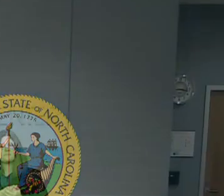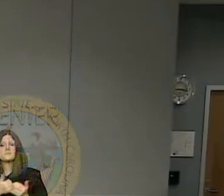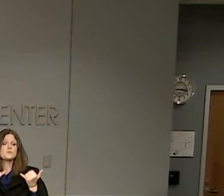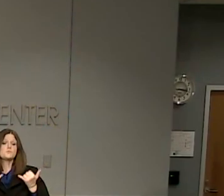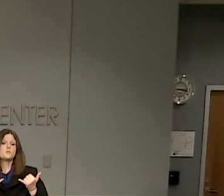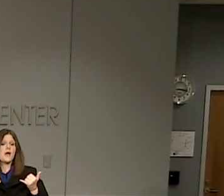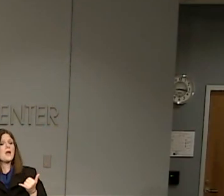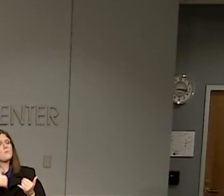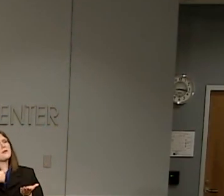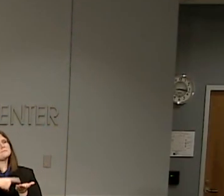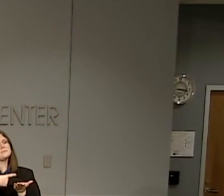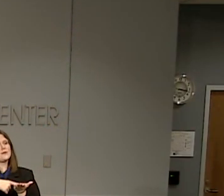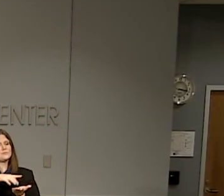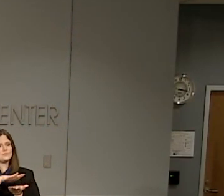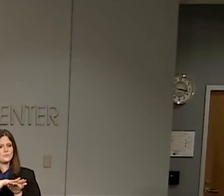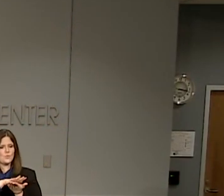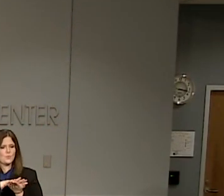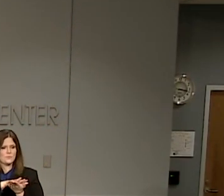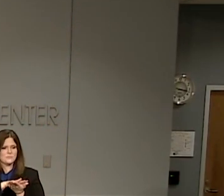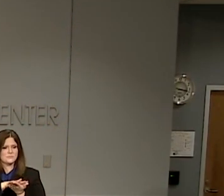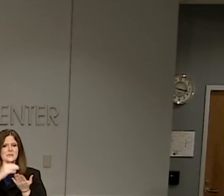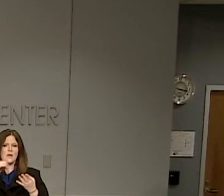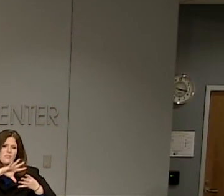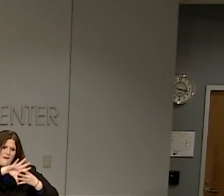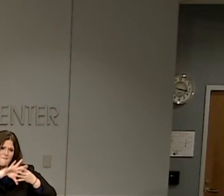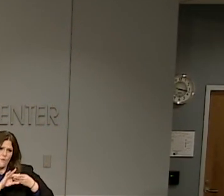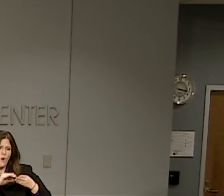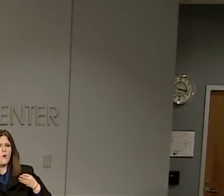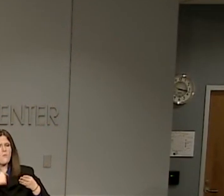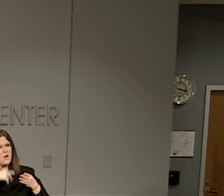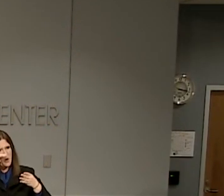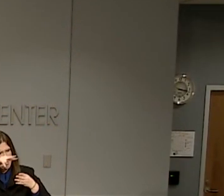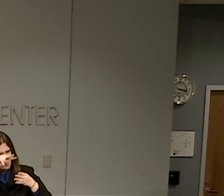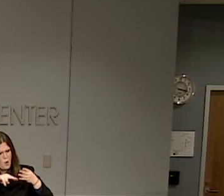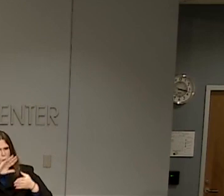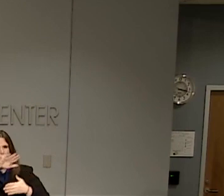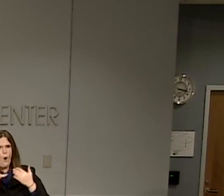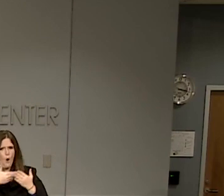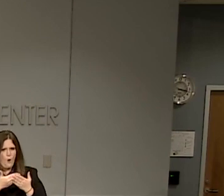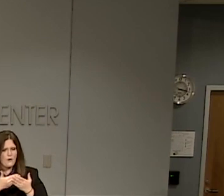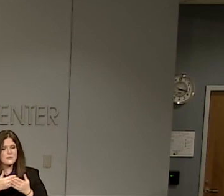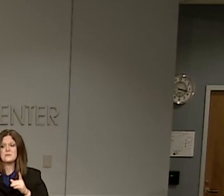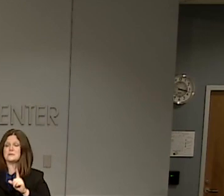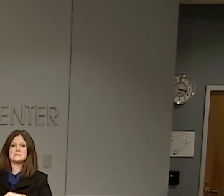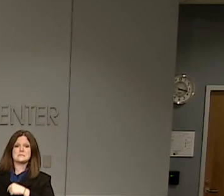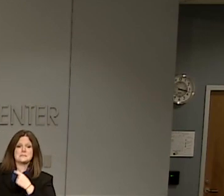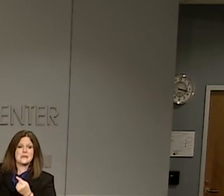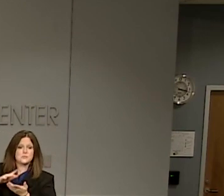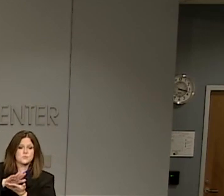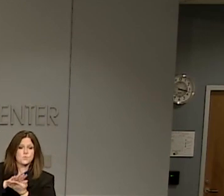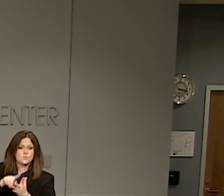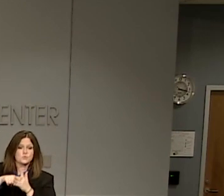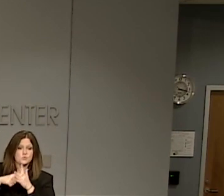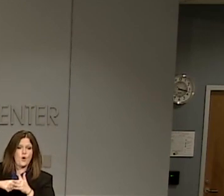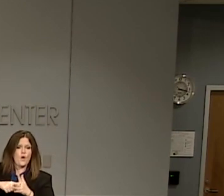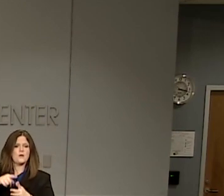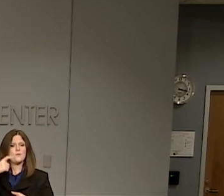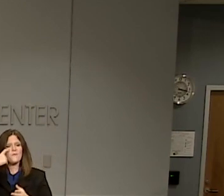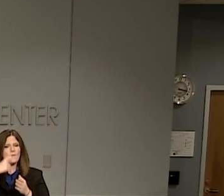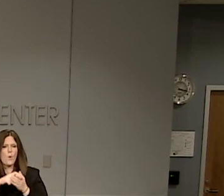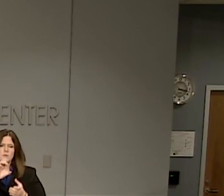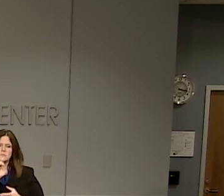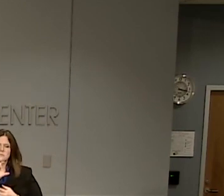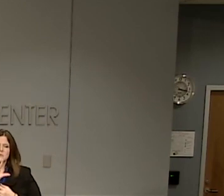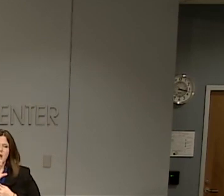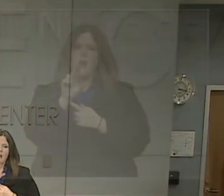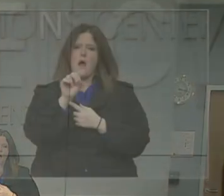Since school started about a month ago, we've seen 10 school clusters across the state, involving a total